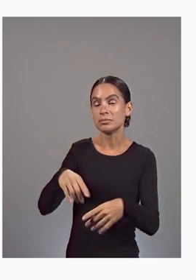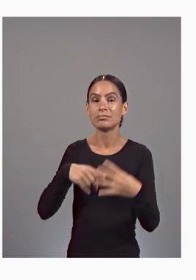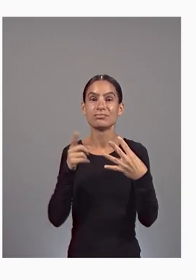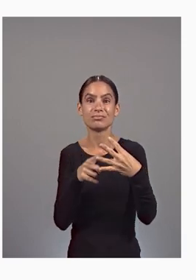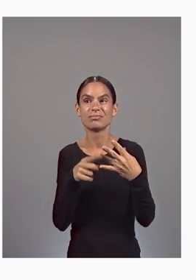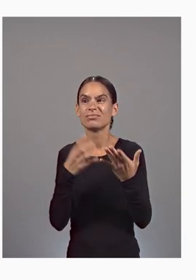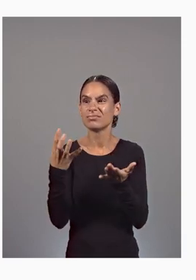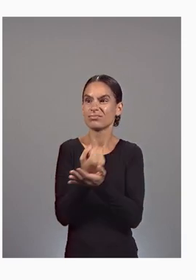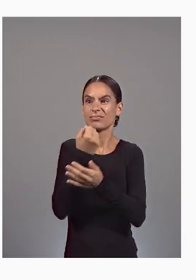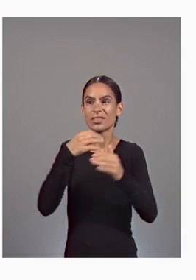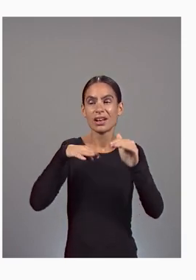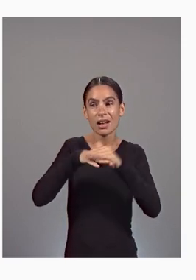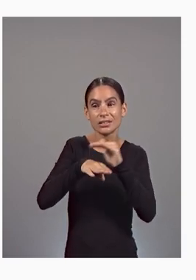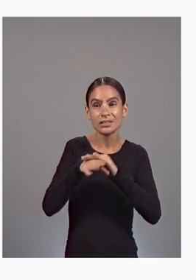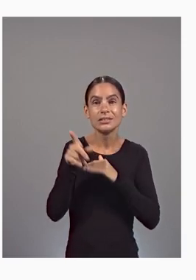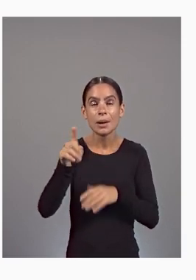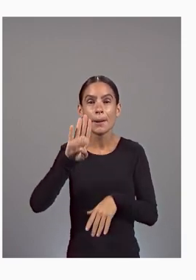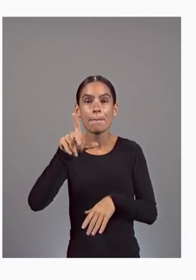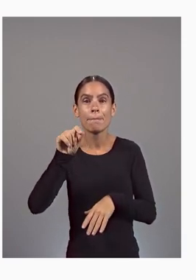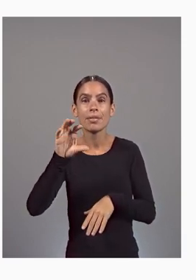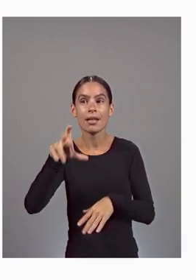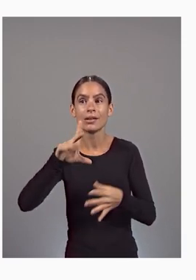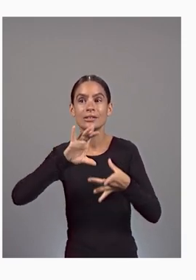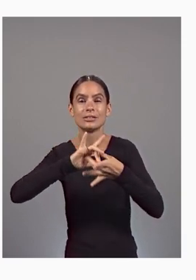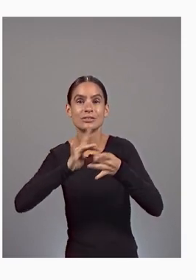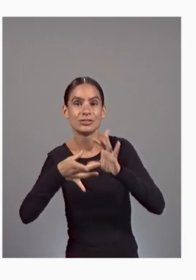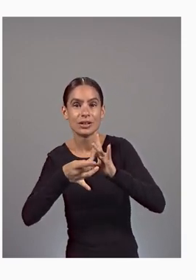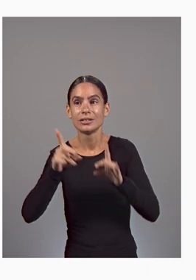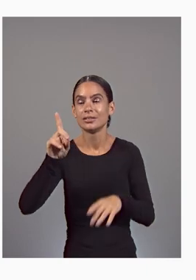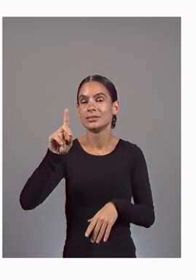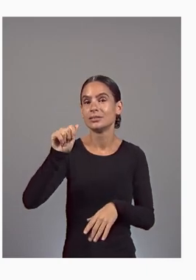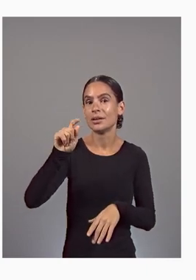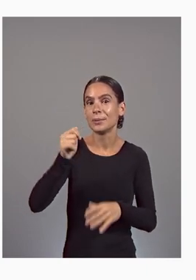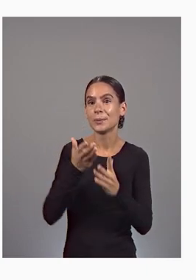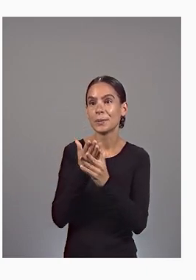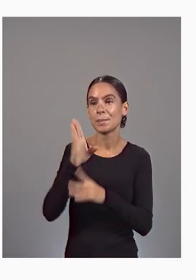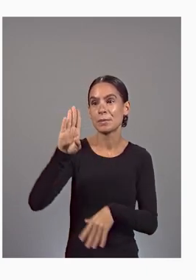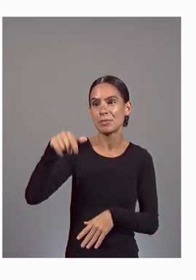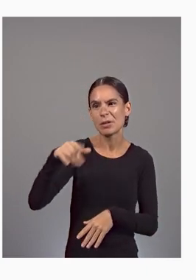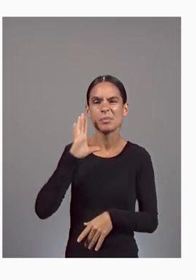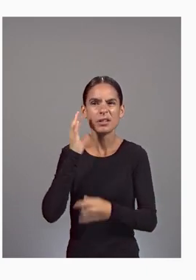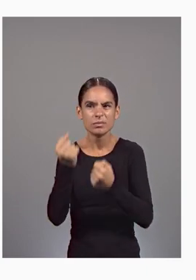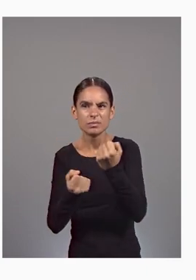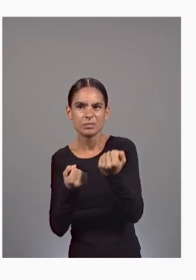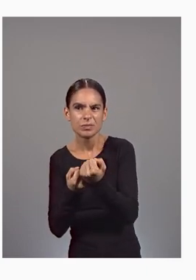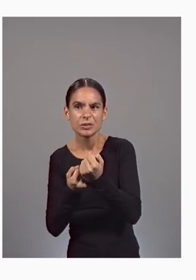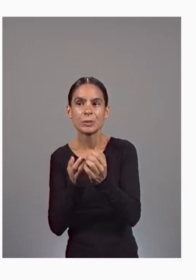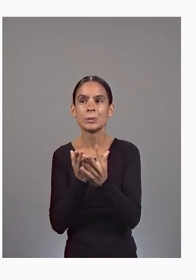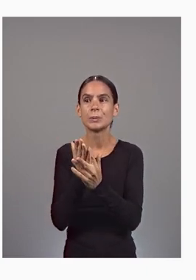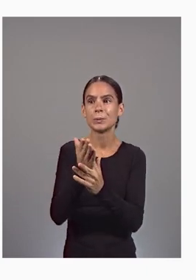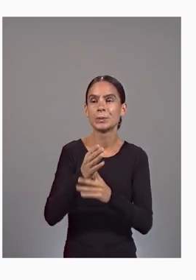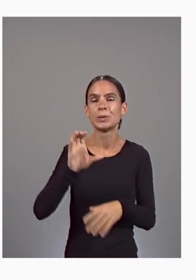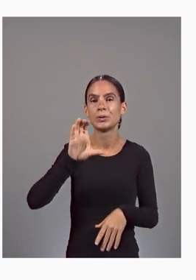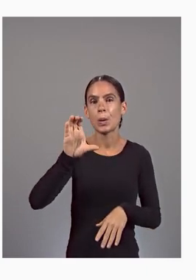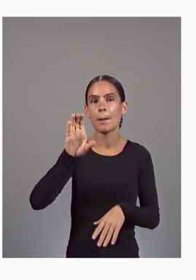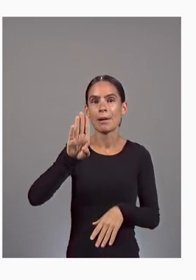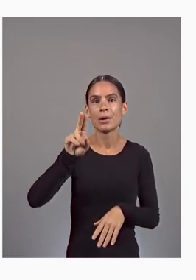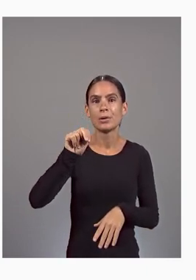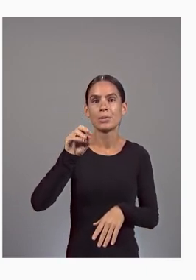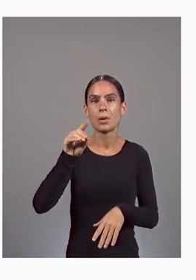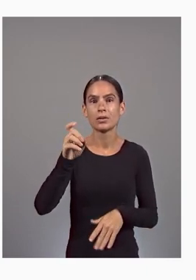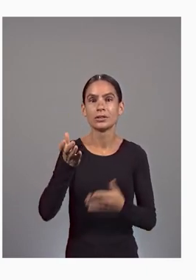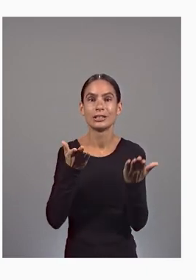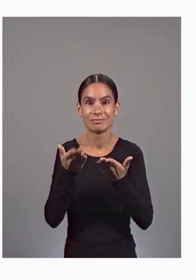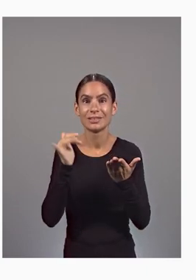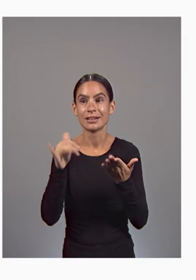through BigQuery, and this new offering will be powered by Coinbase Cloud's node service. The integration will allow developers to instantly and